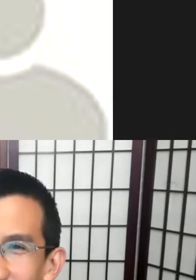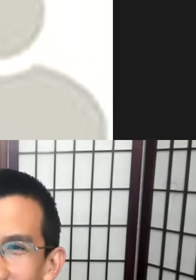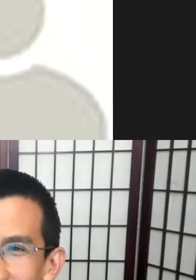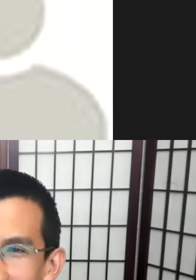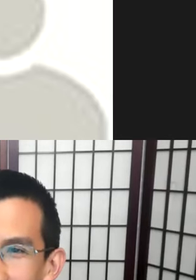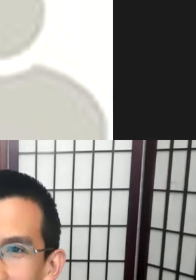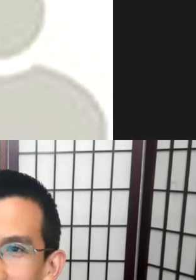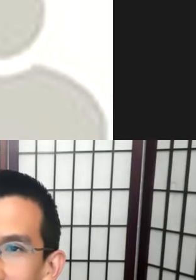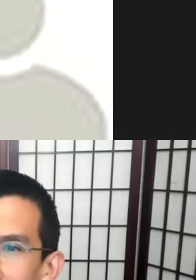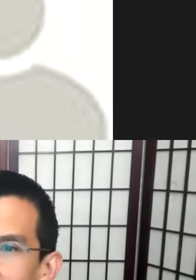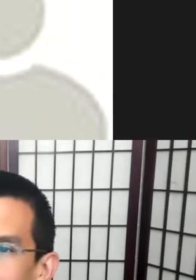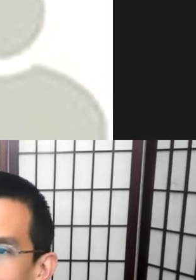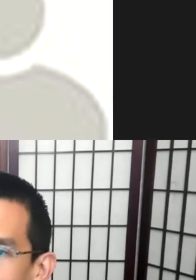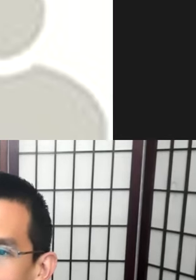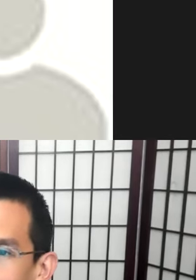indigenous.